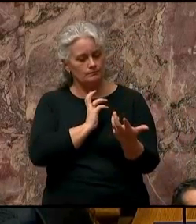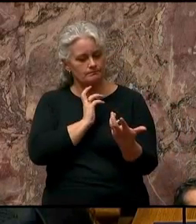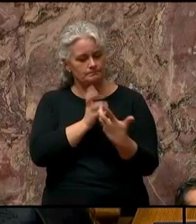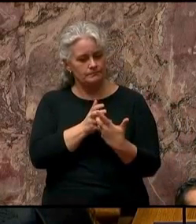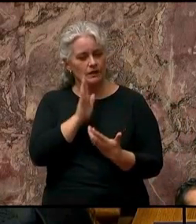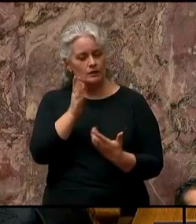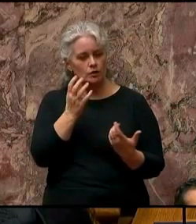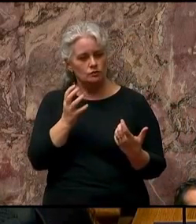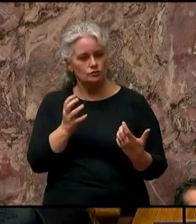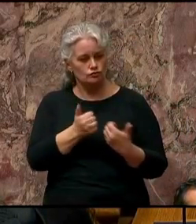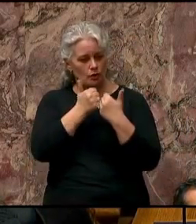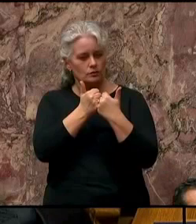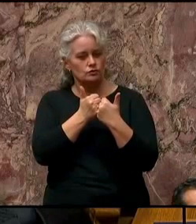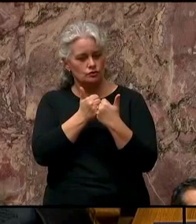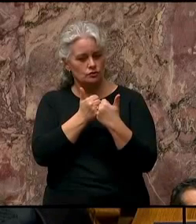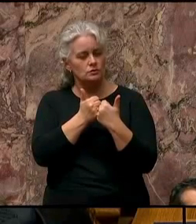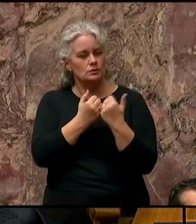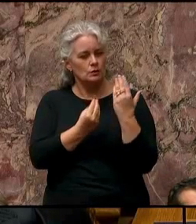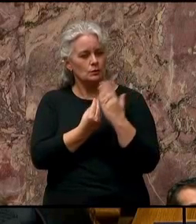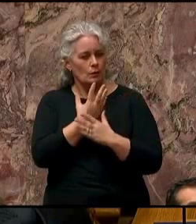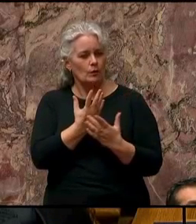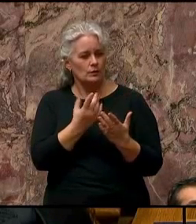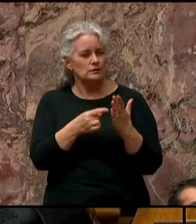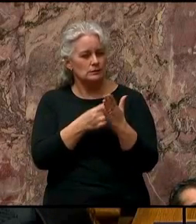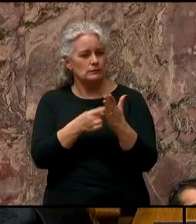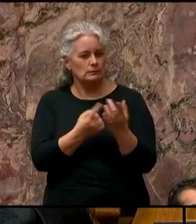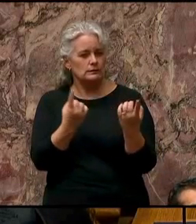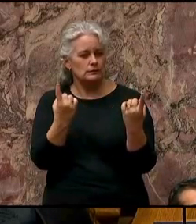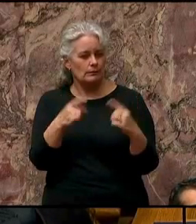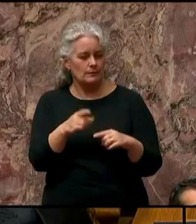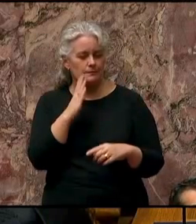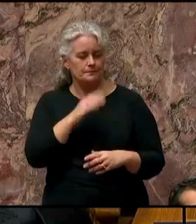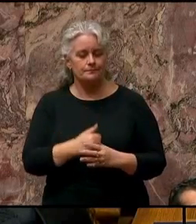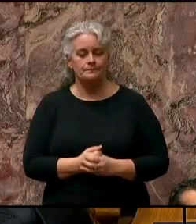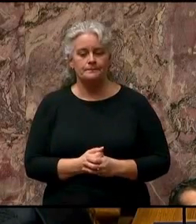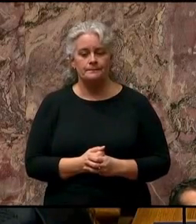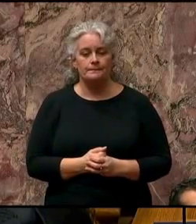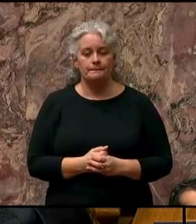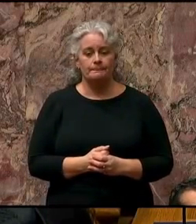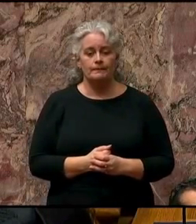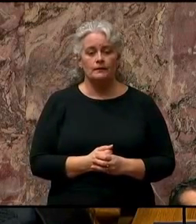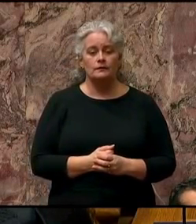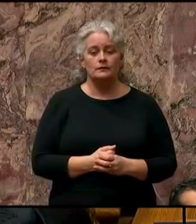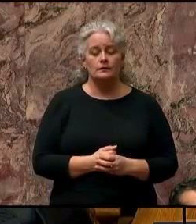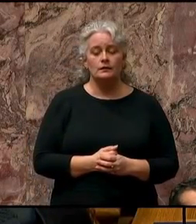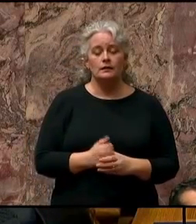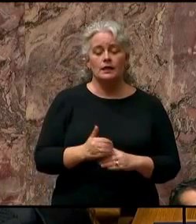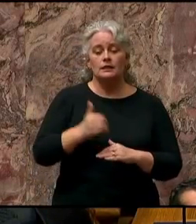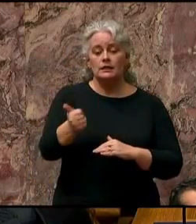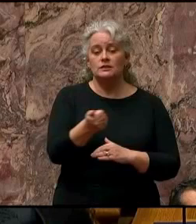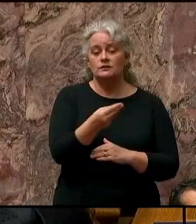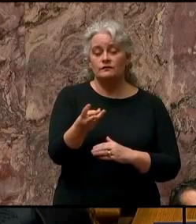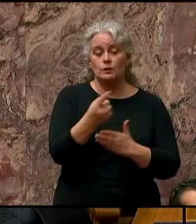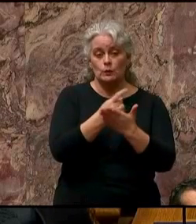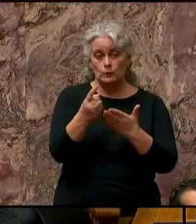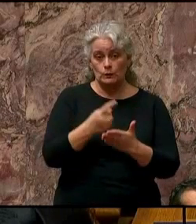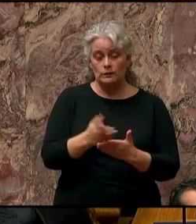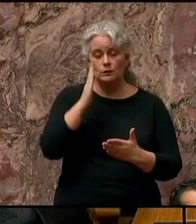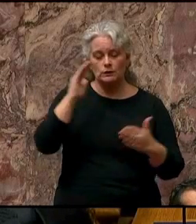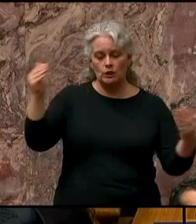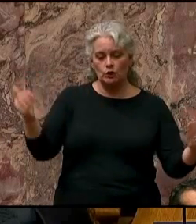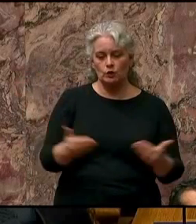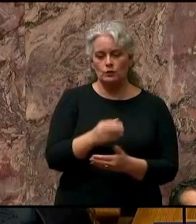that growth can sometimes bring. In the coming weeks, your government will introduce the Rural Advisory Committee,